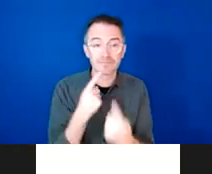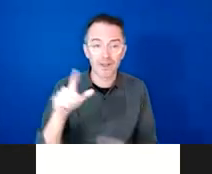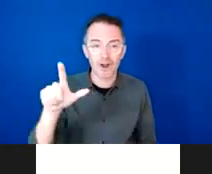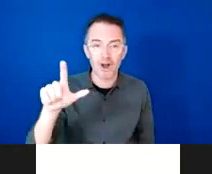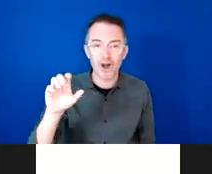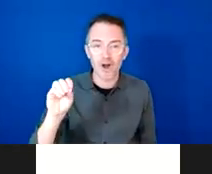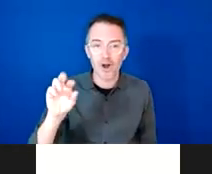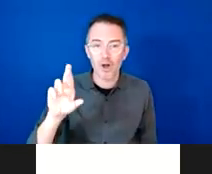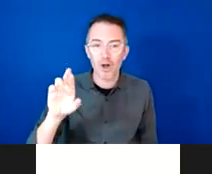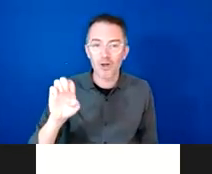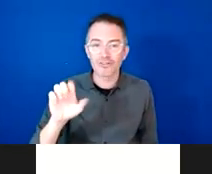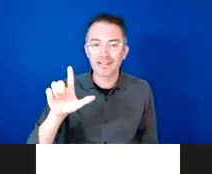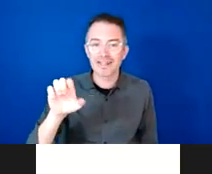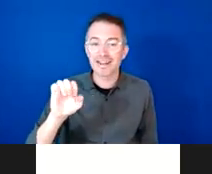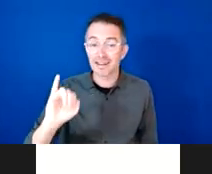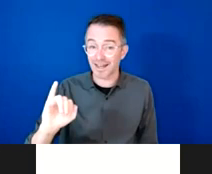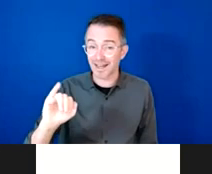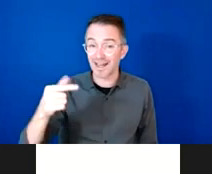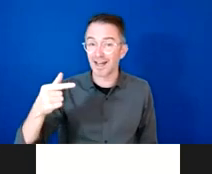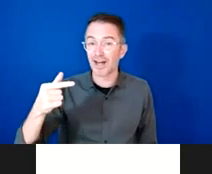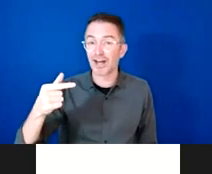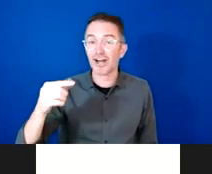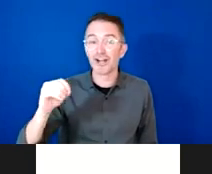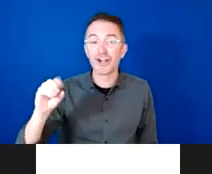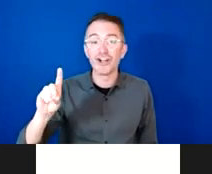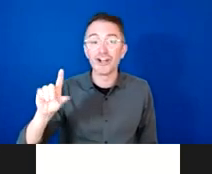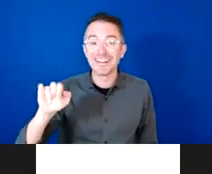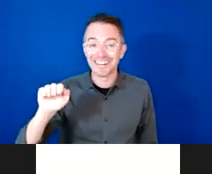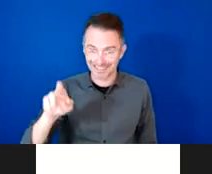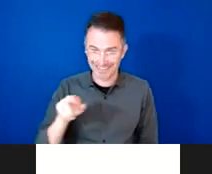warning early action and really you know